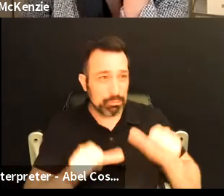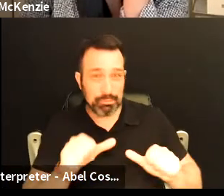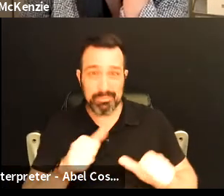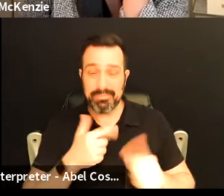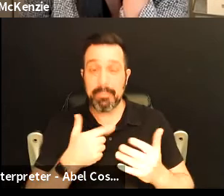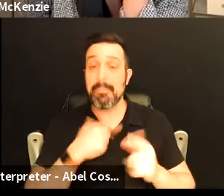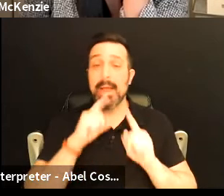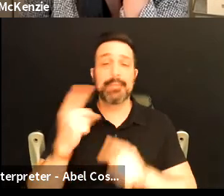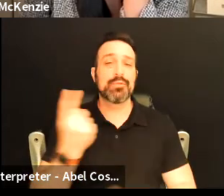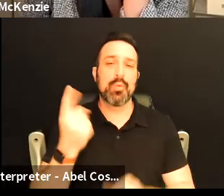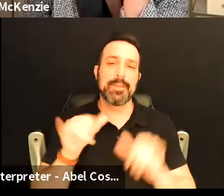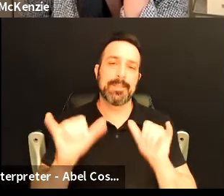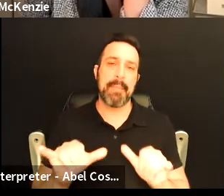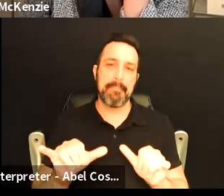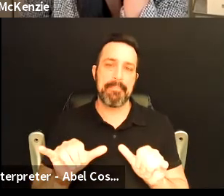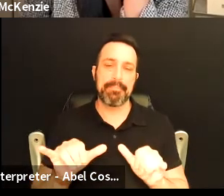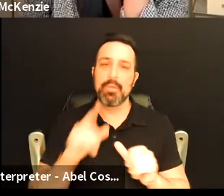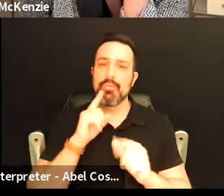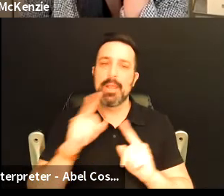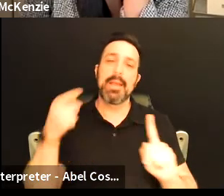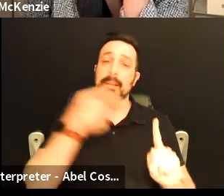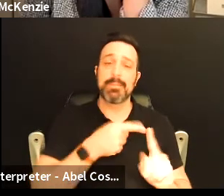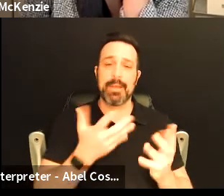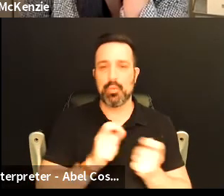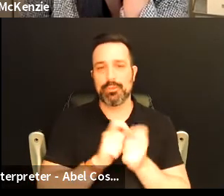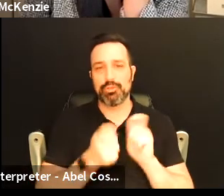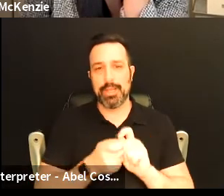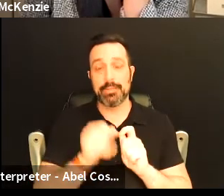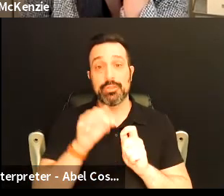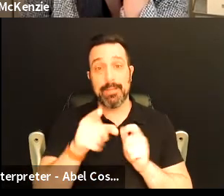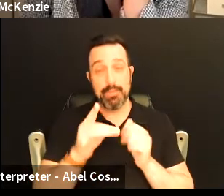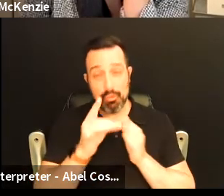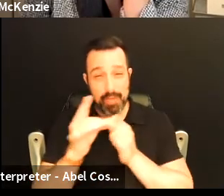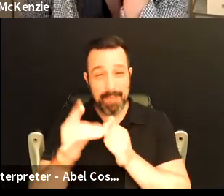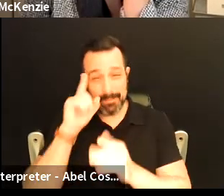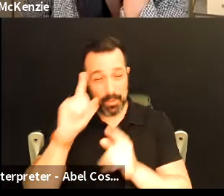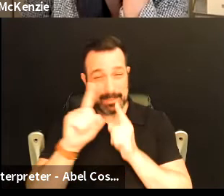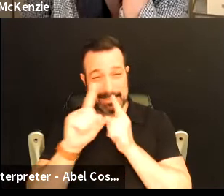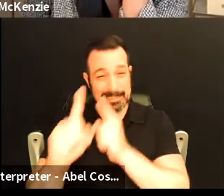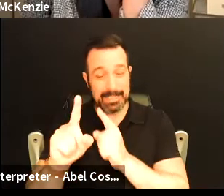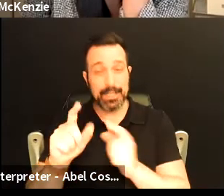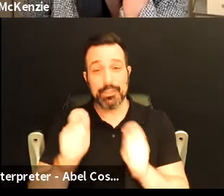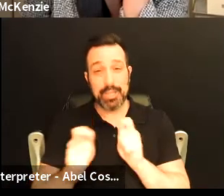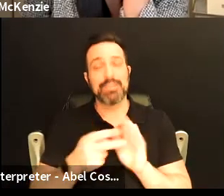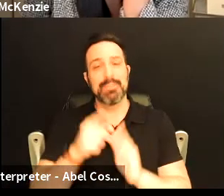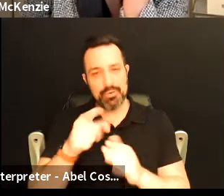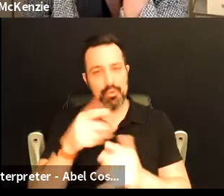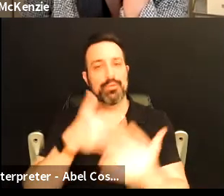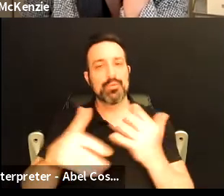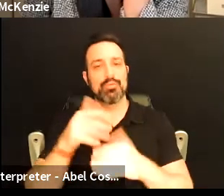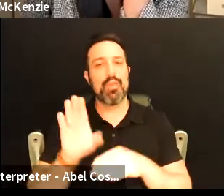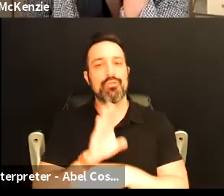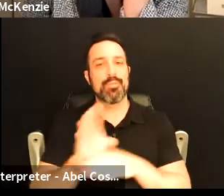answer is always the same you know it comes back to change so if you're driving toward change then you are a social entrepreneur.